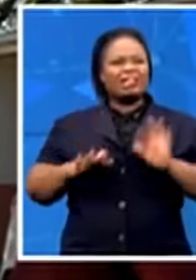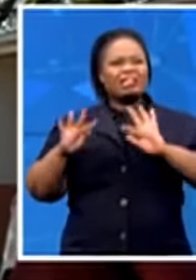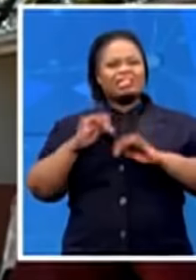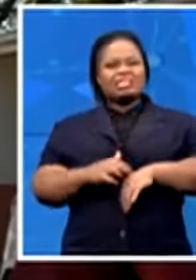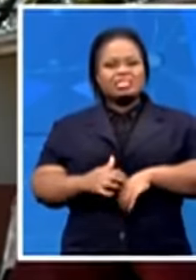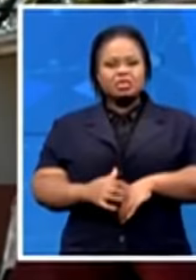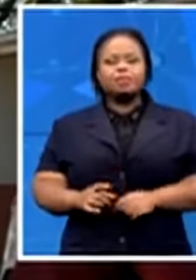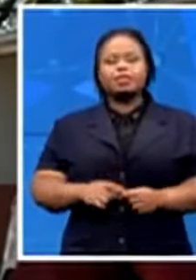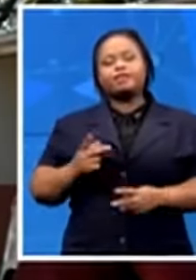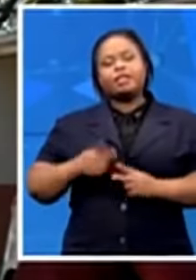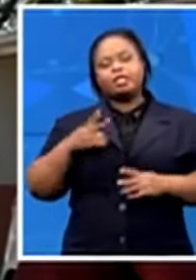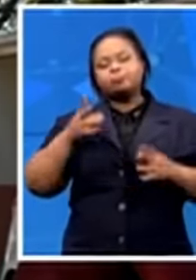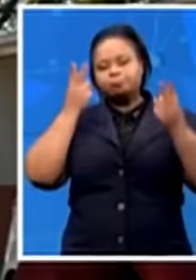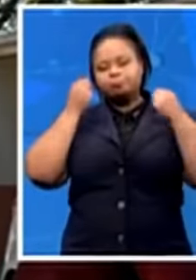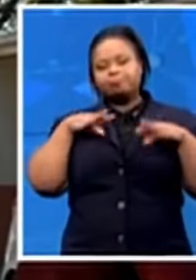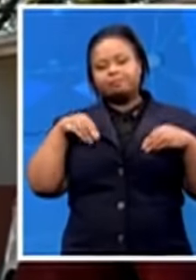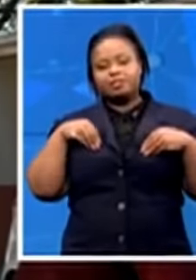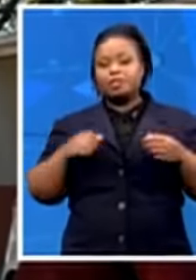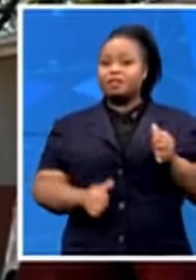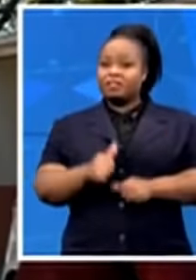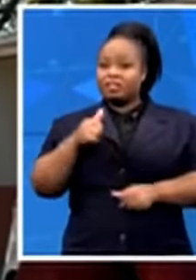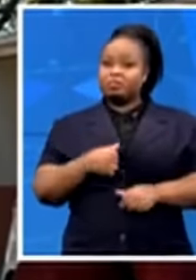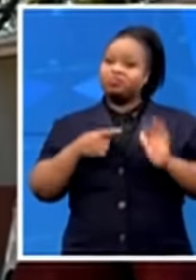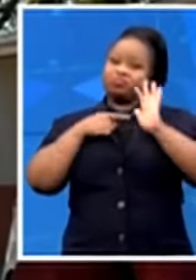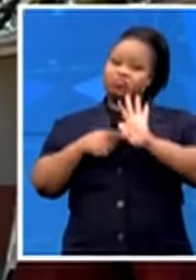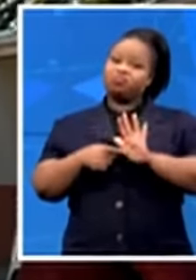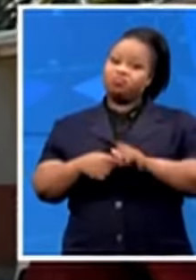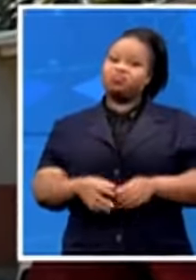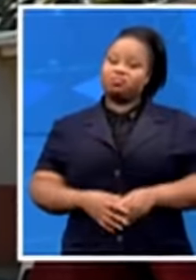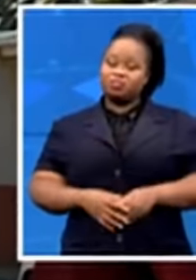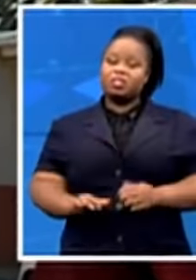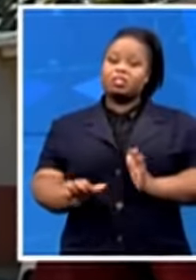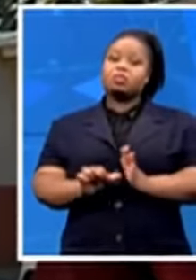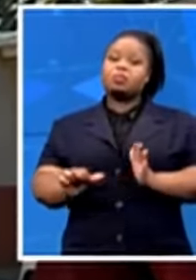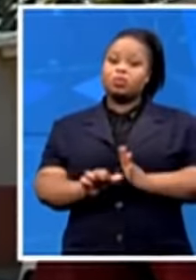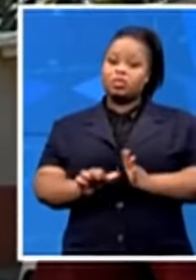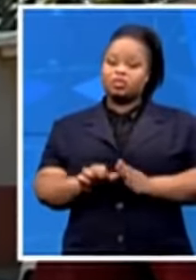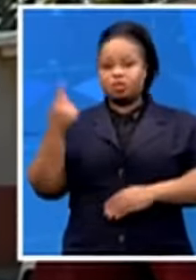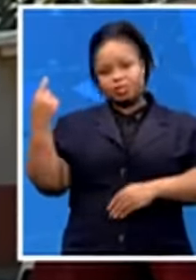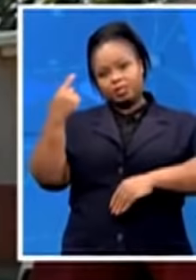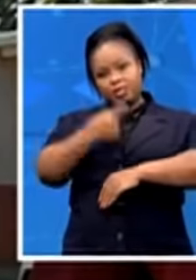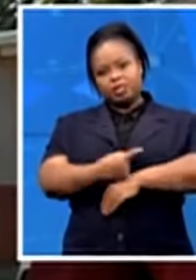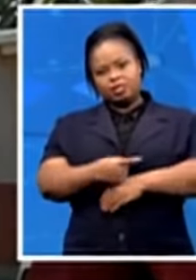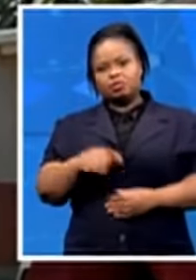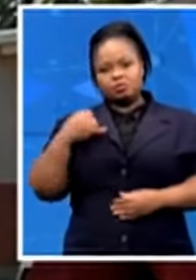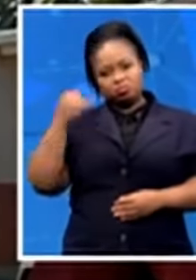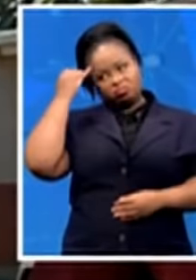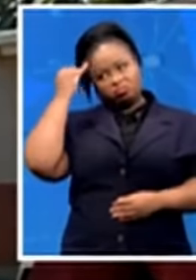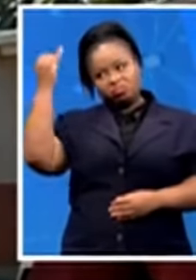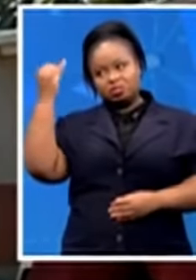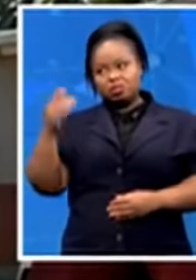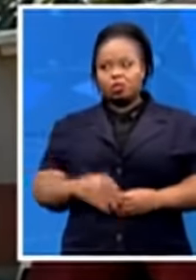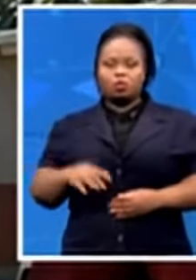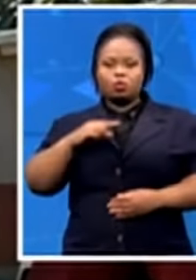all, yes, reflecting on, you know, the importance of this day and this initiative where people are actually